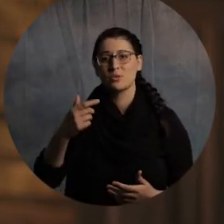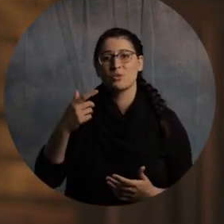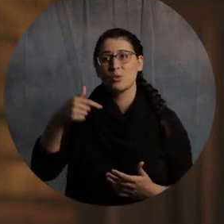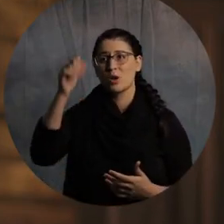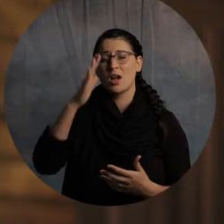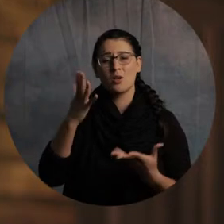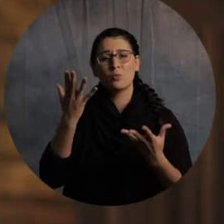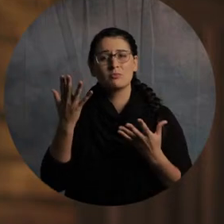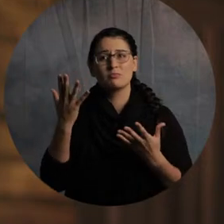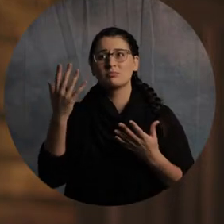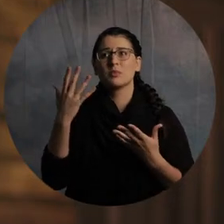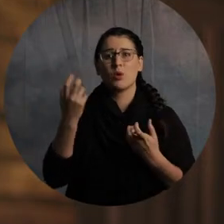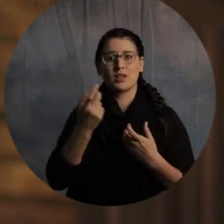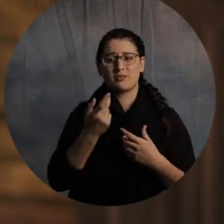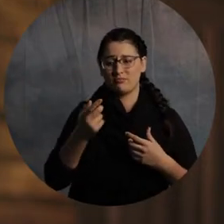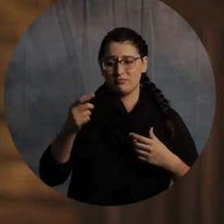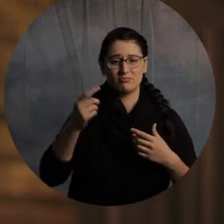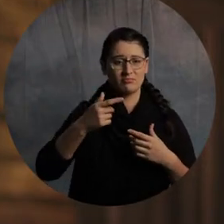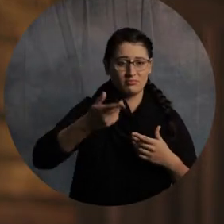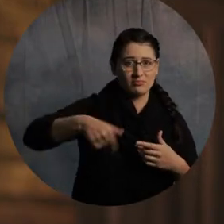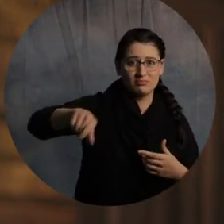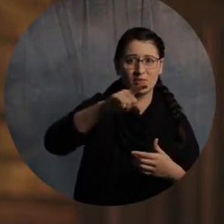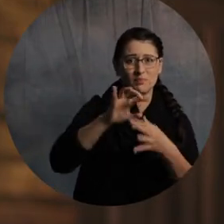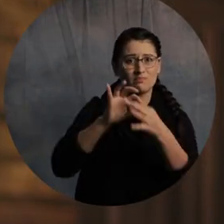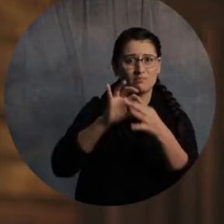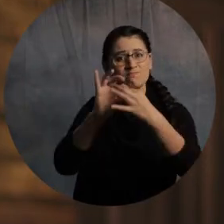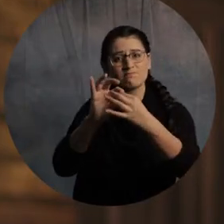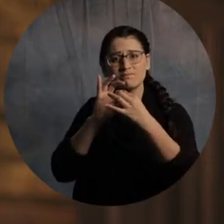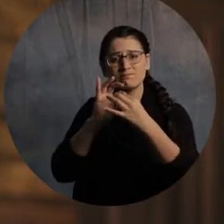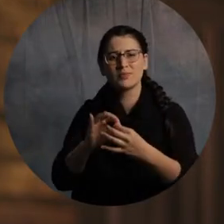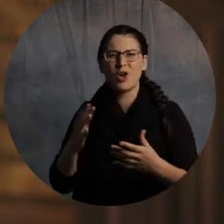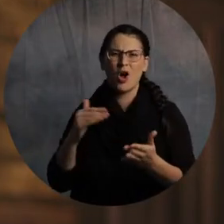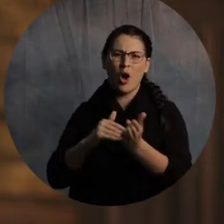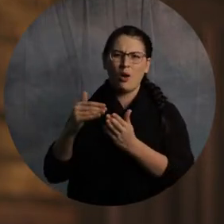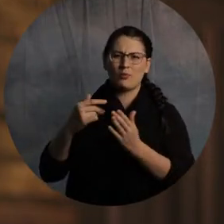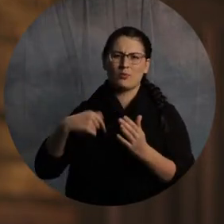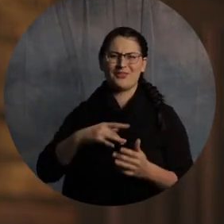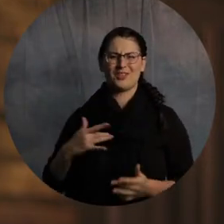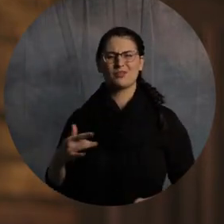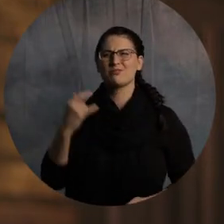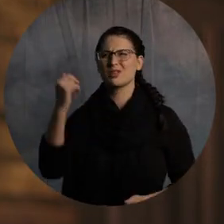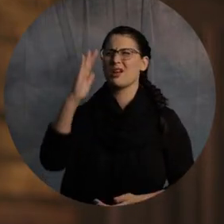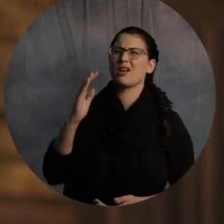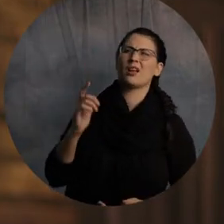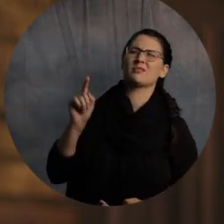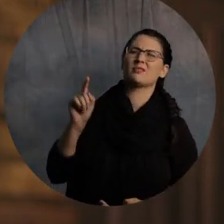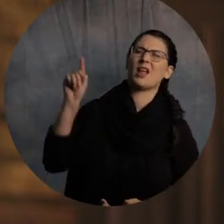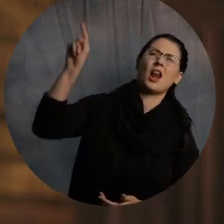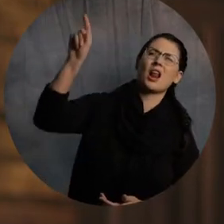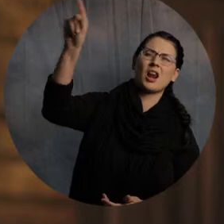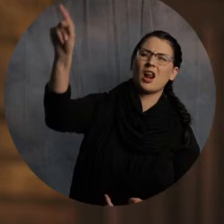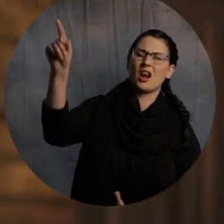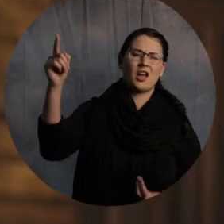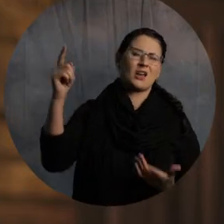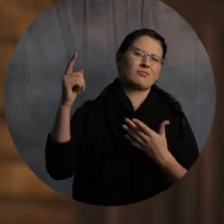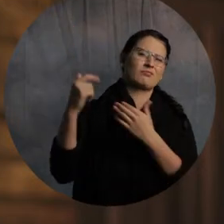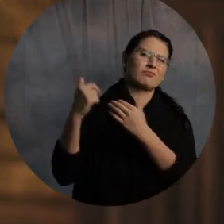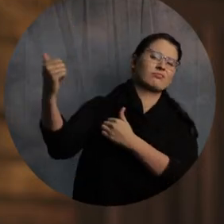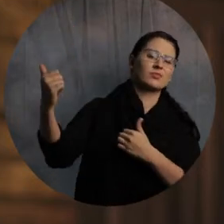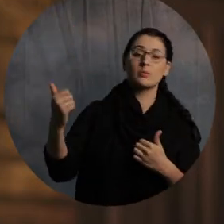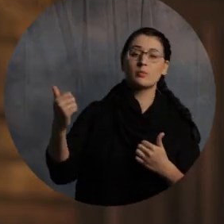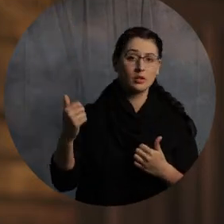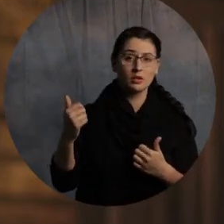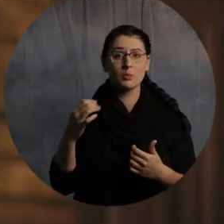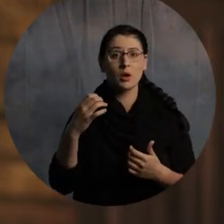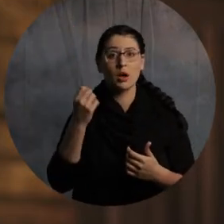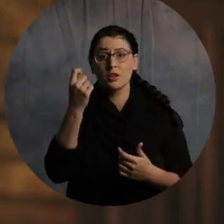to know you. I mean, it's amazing how we just feel like God's off at a distance and doesn't care about us. And yet the new covenant that Christ